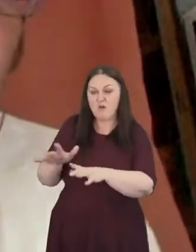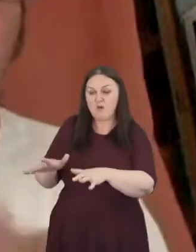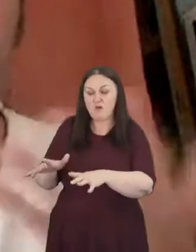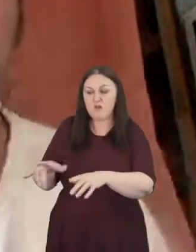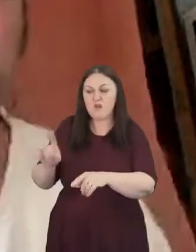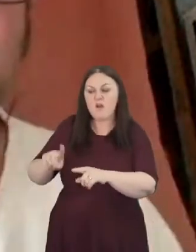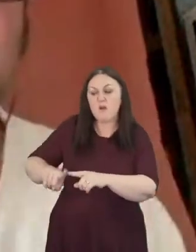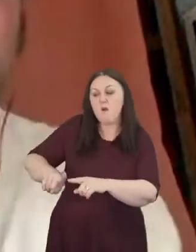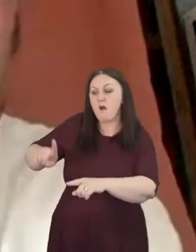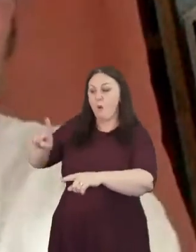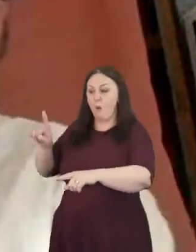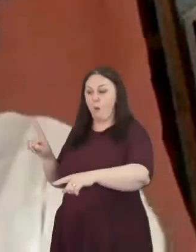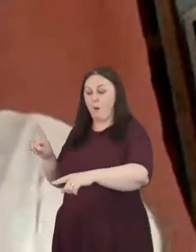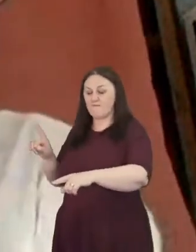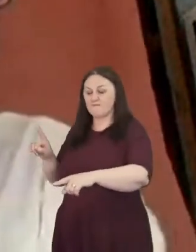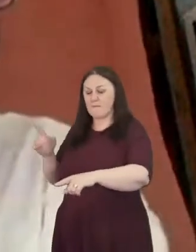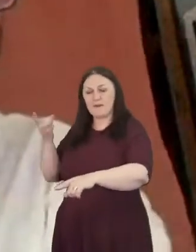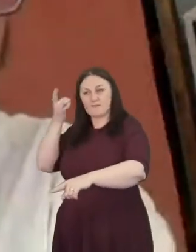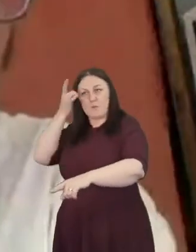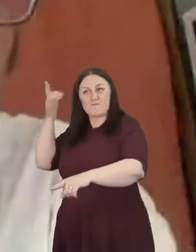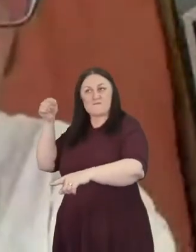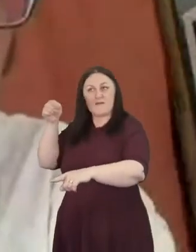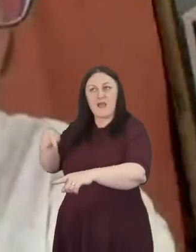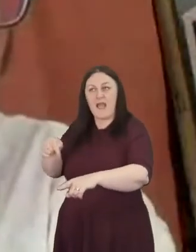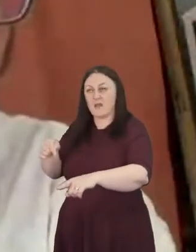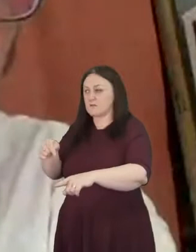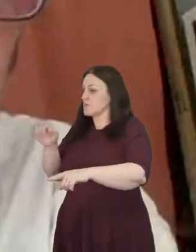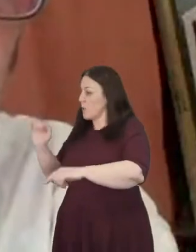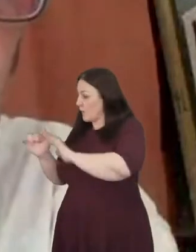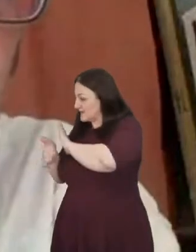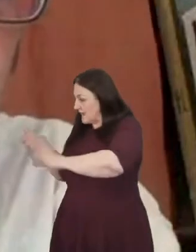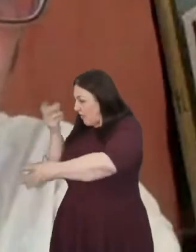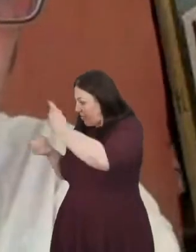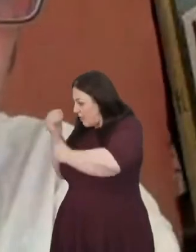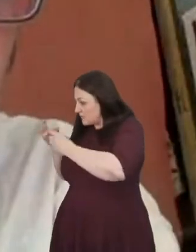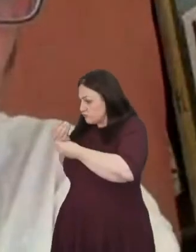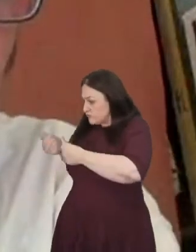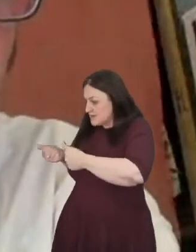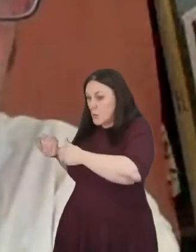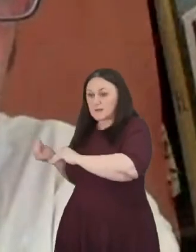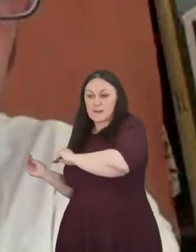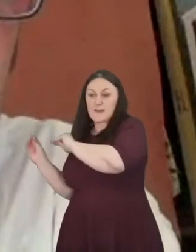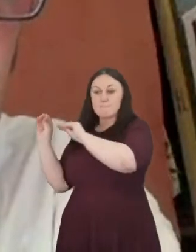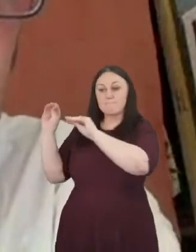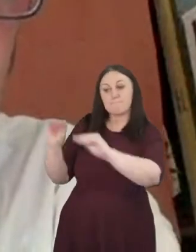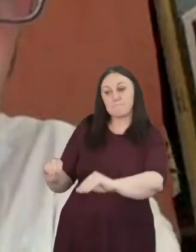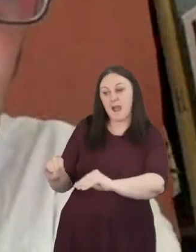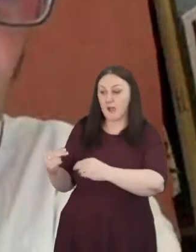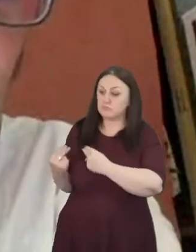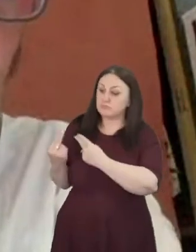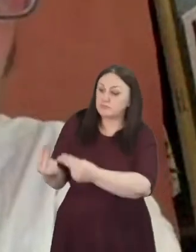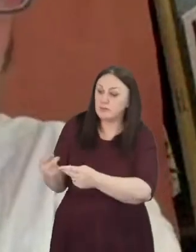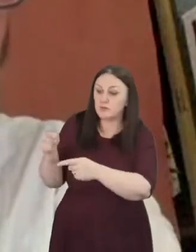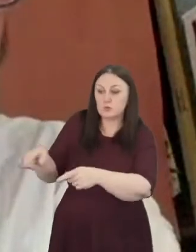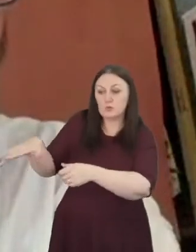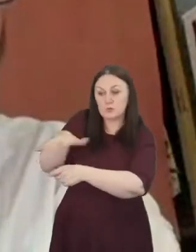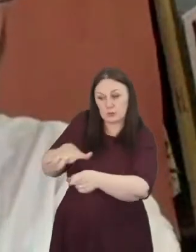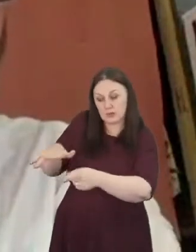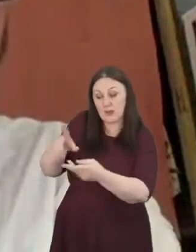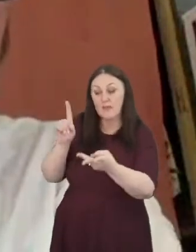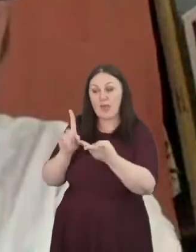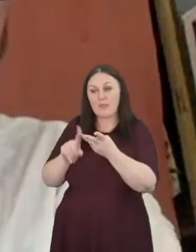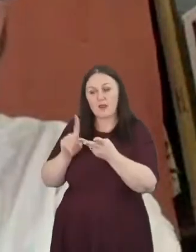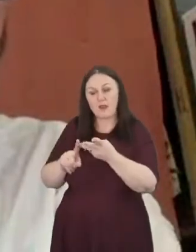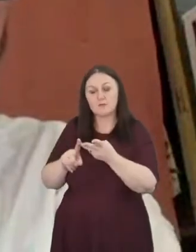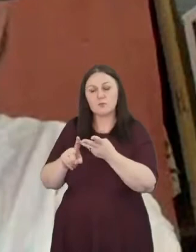from and they bring their gifts and skills and resources back to the neighborhood that they grew up in and then the last group is